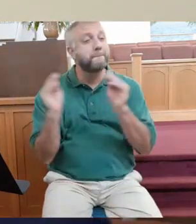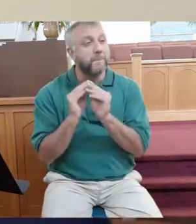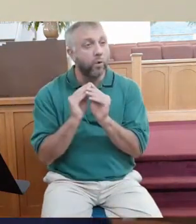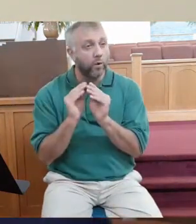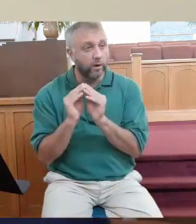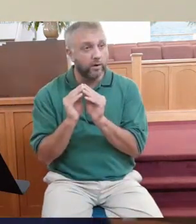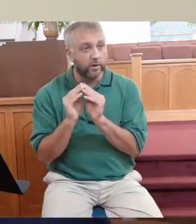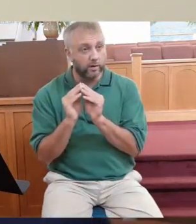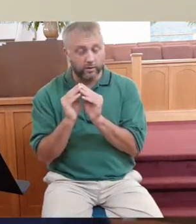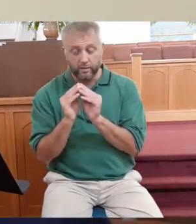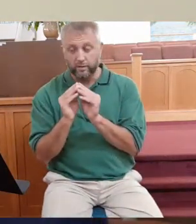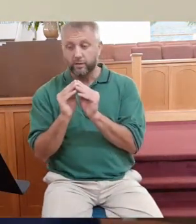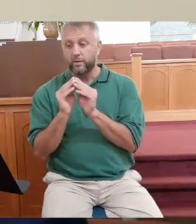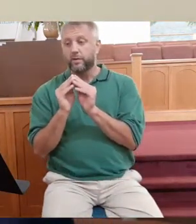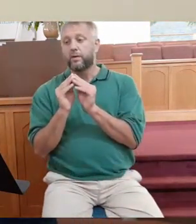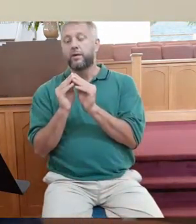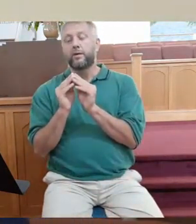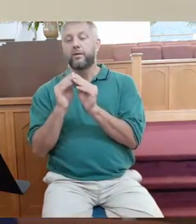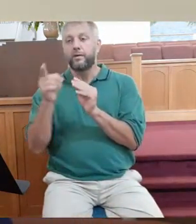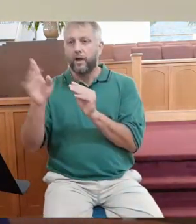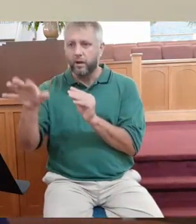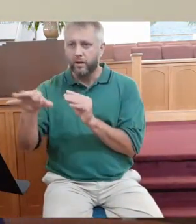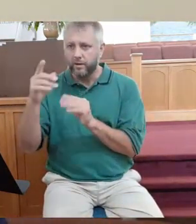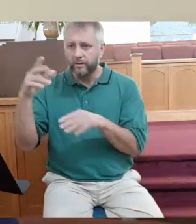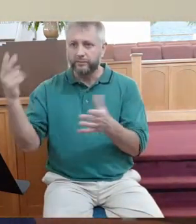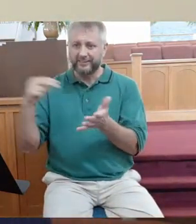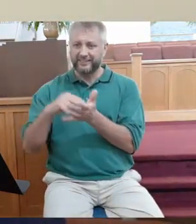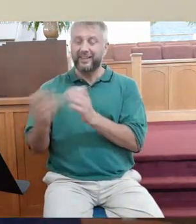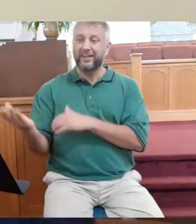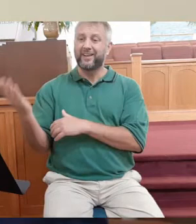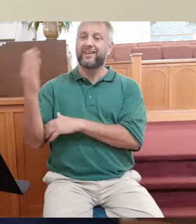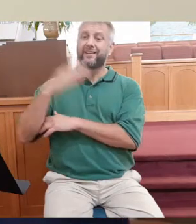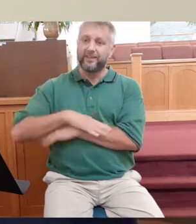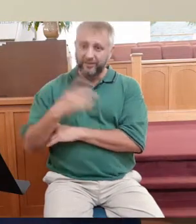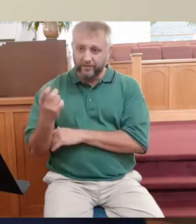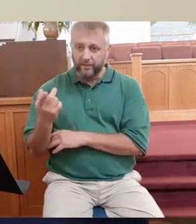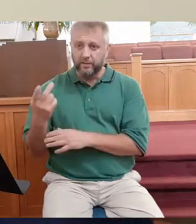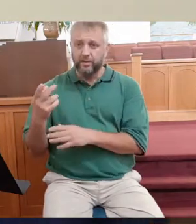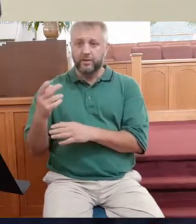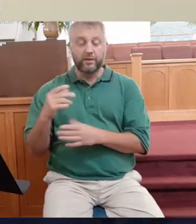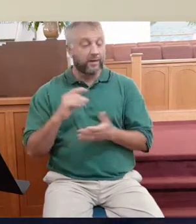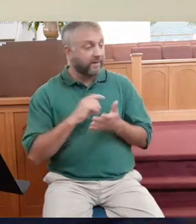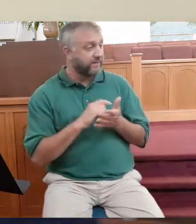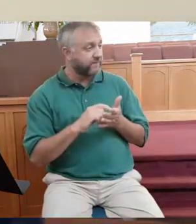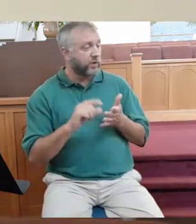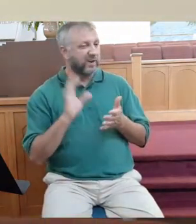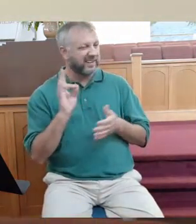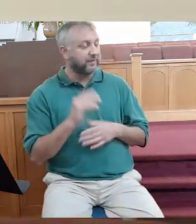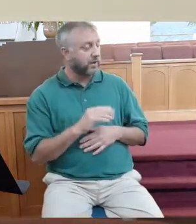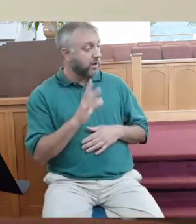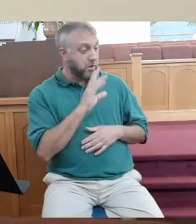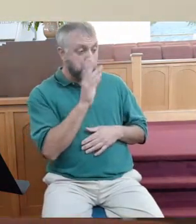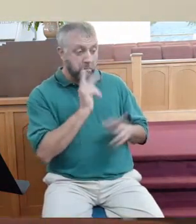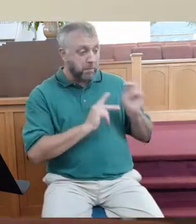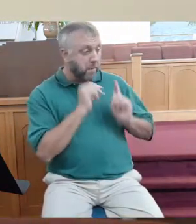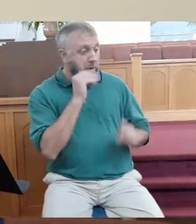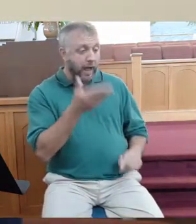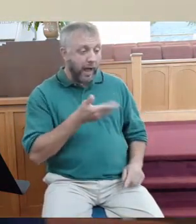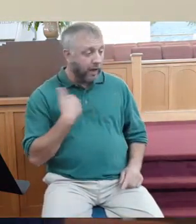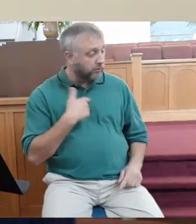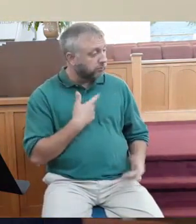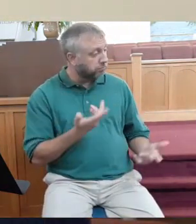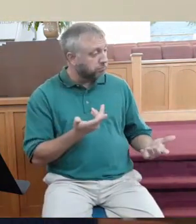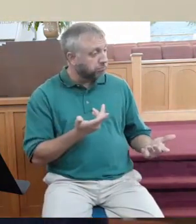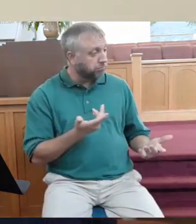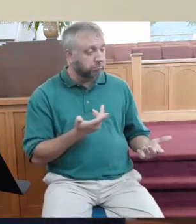standing idly and said to them, why you been standing here all day? Verse seven, they said, no one has hired us. He said